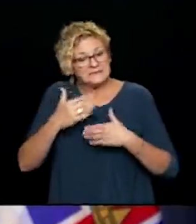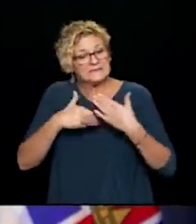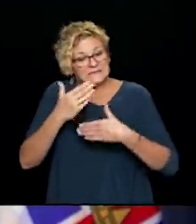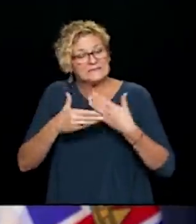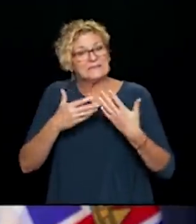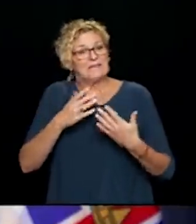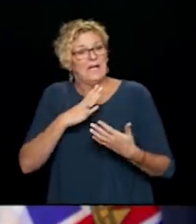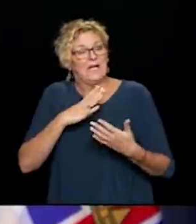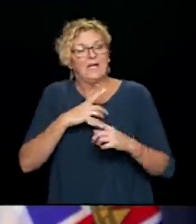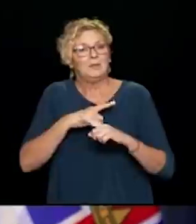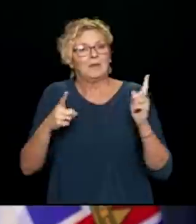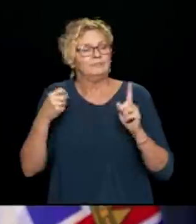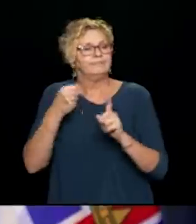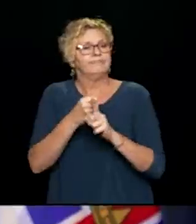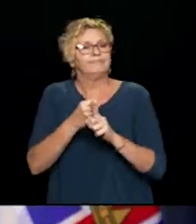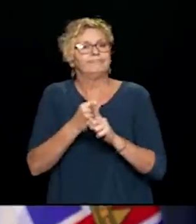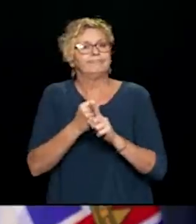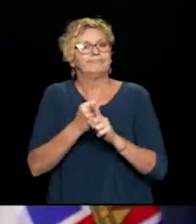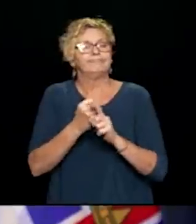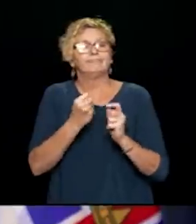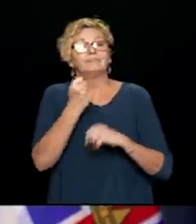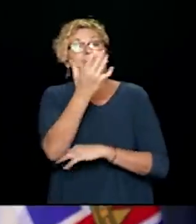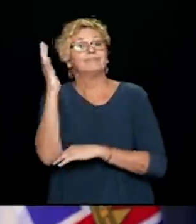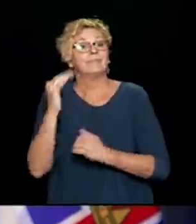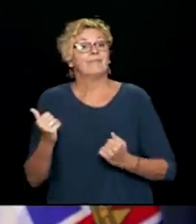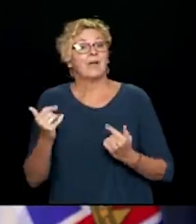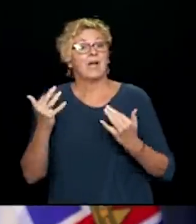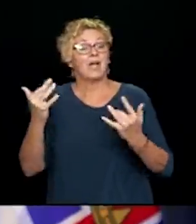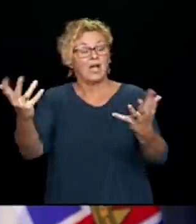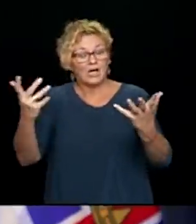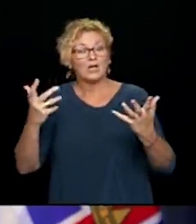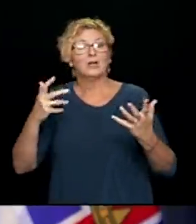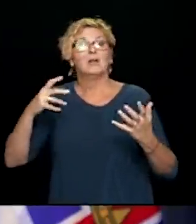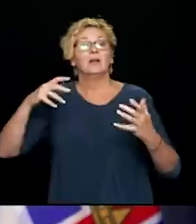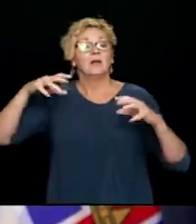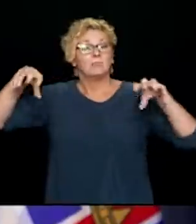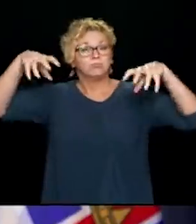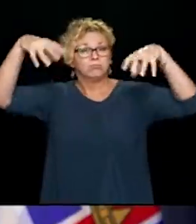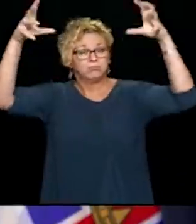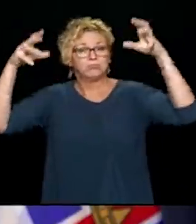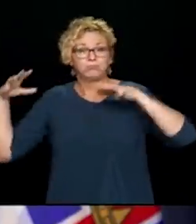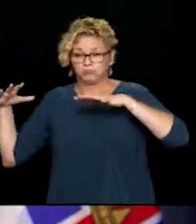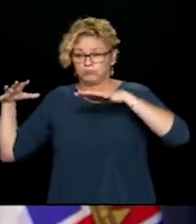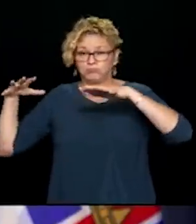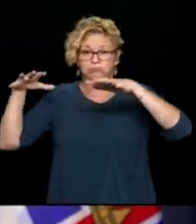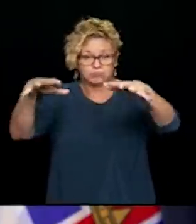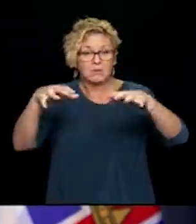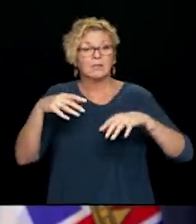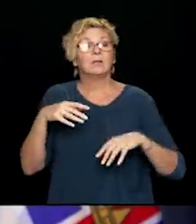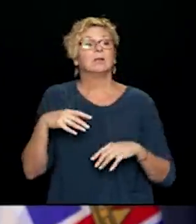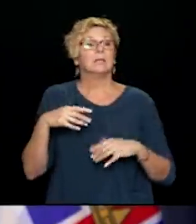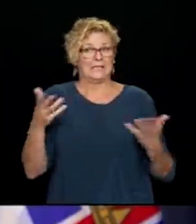that kind of weekend. A weekend where more still was asked of us. The actions that people have taken in BC